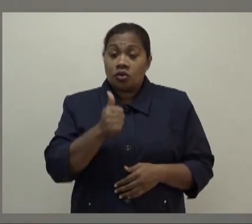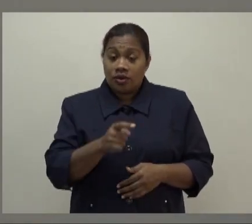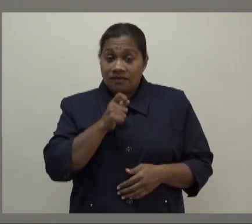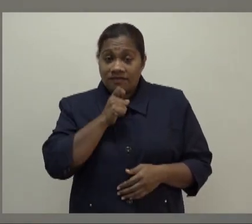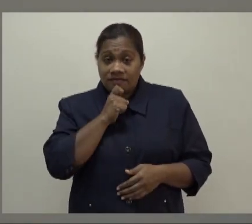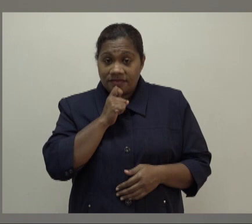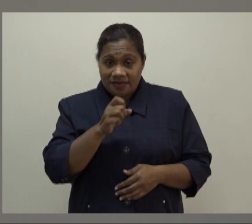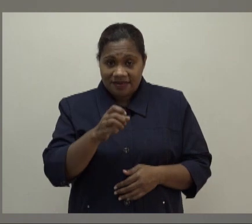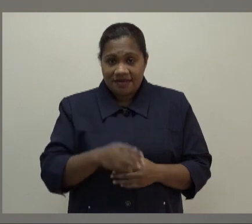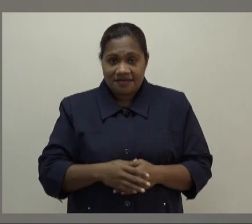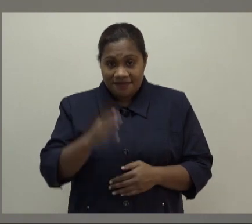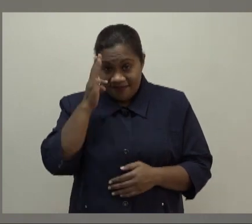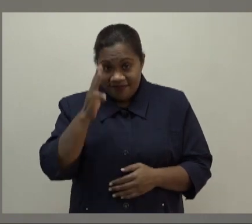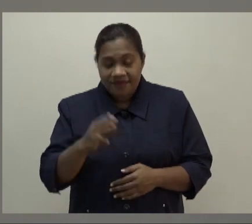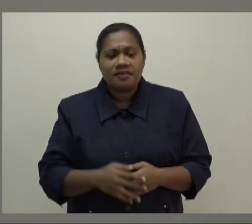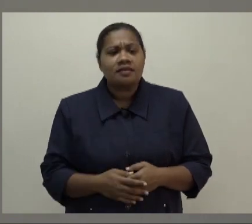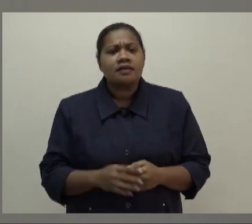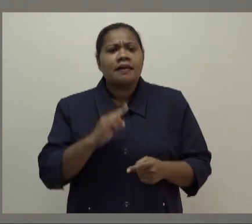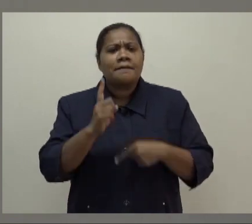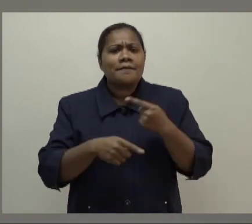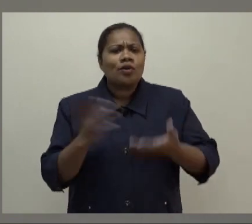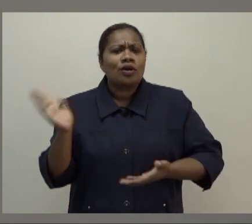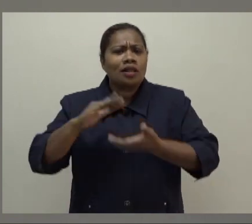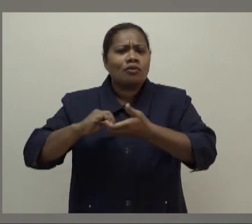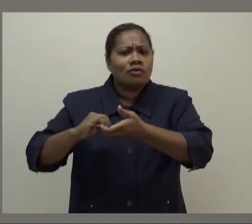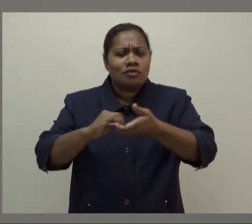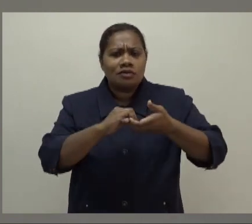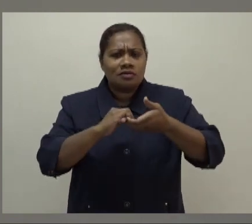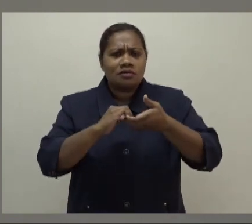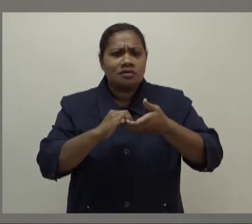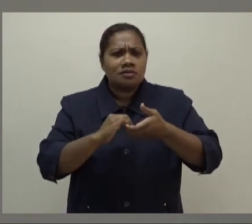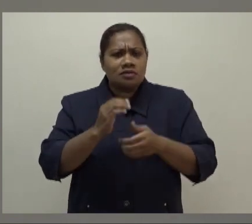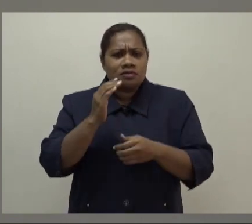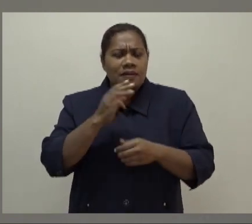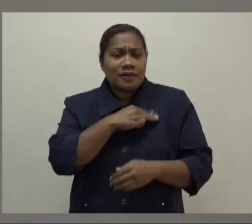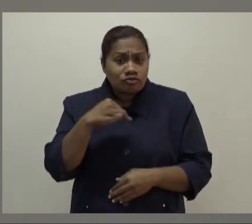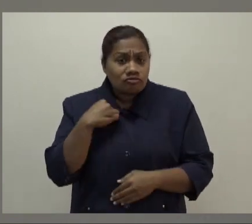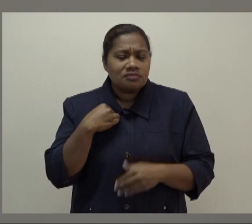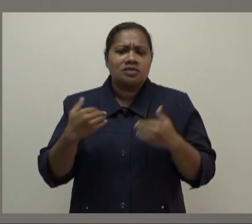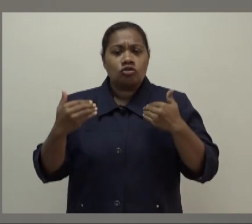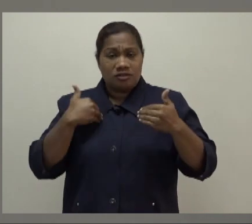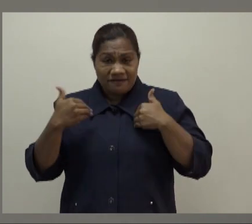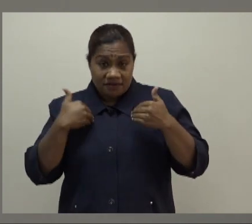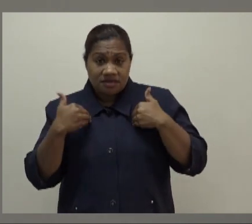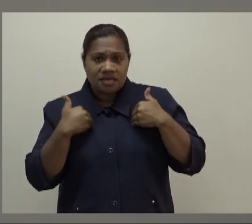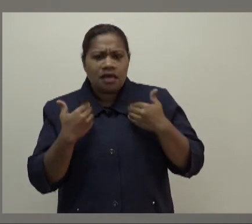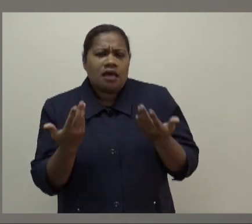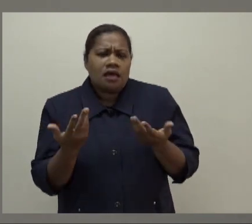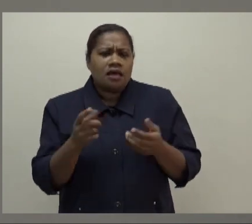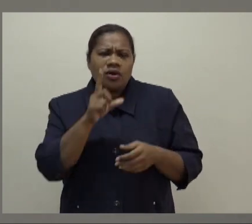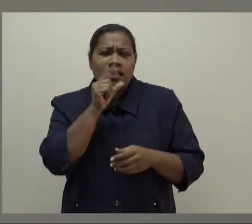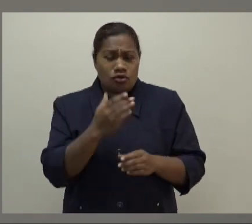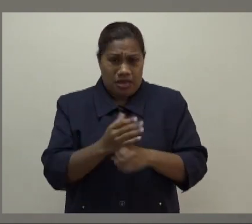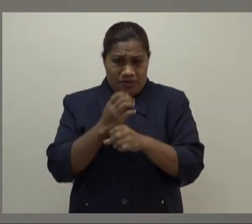in terms of collaborations between the ministry and universities, what can you update us in that